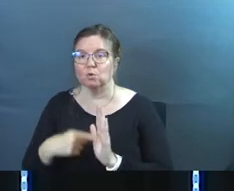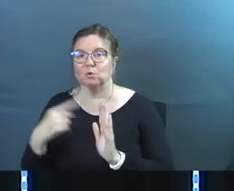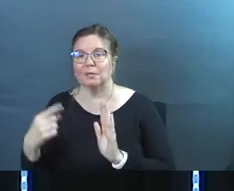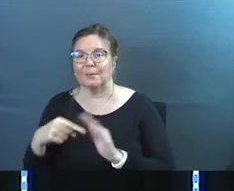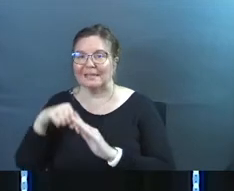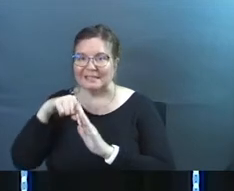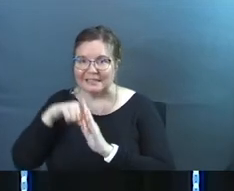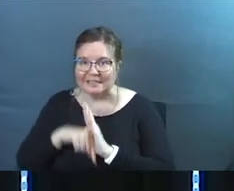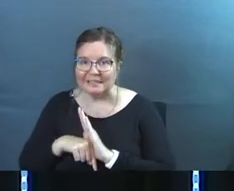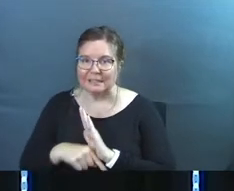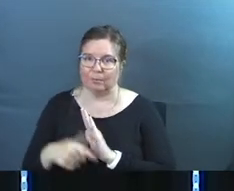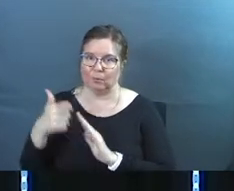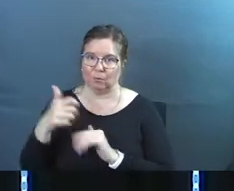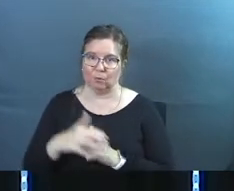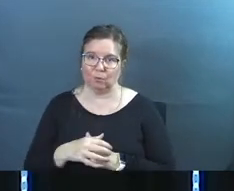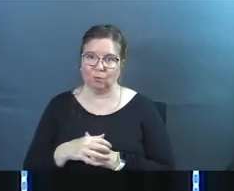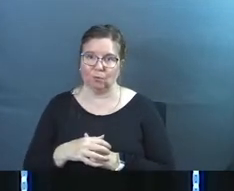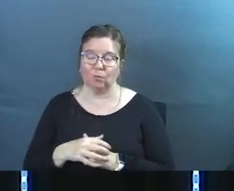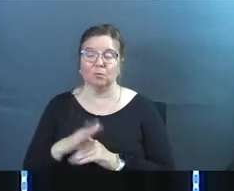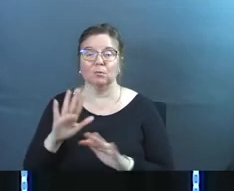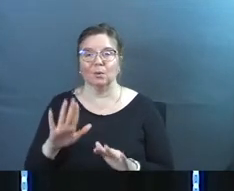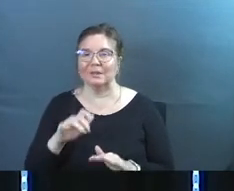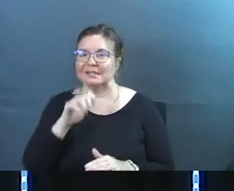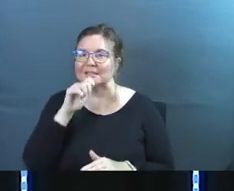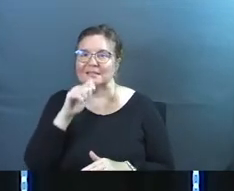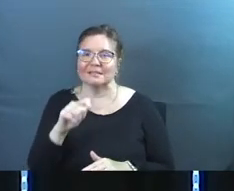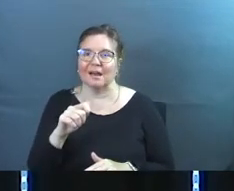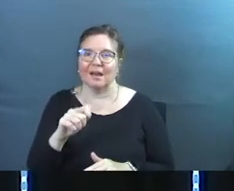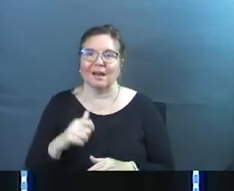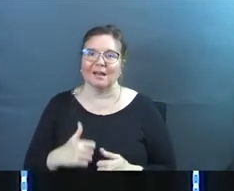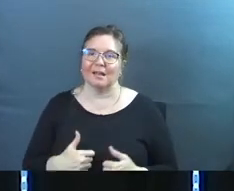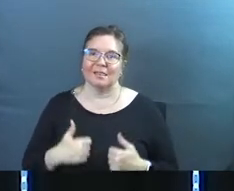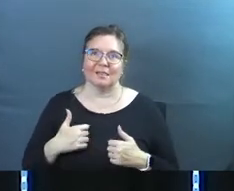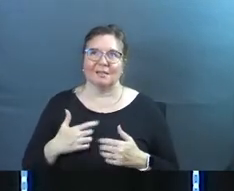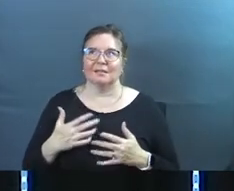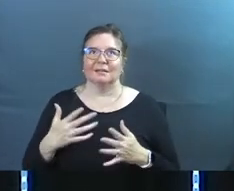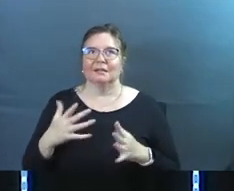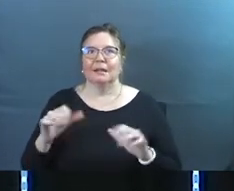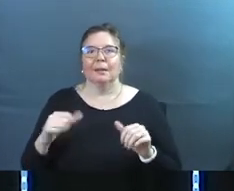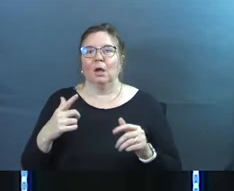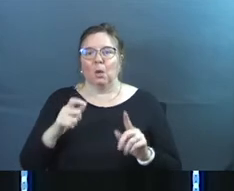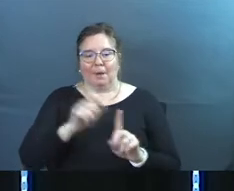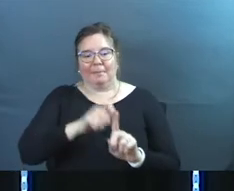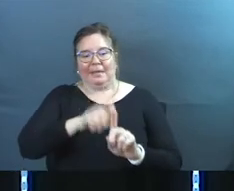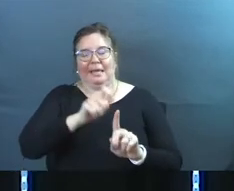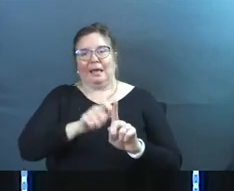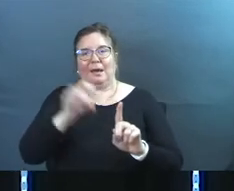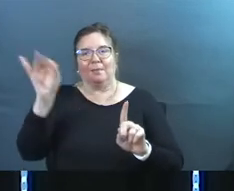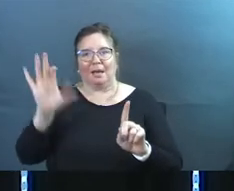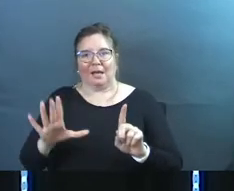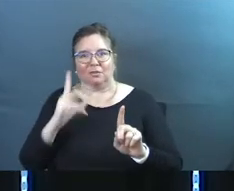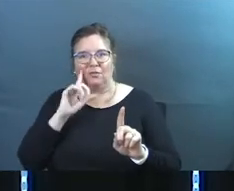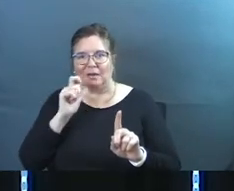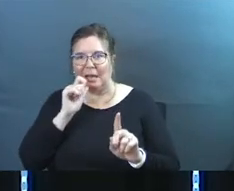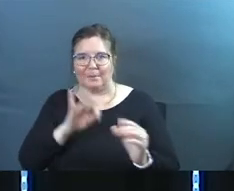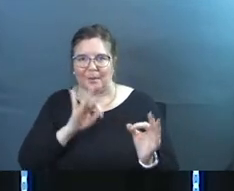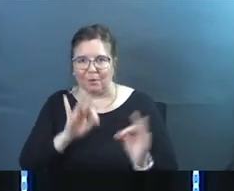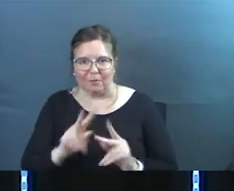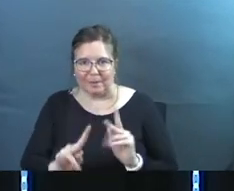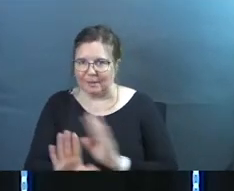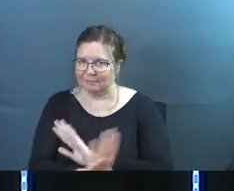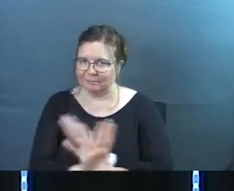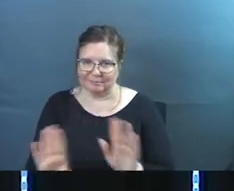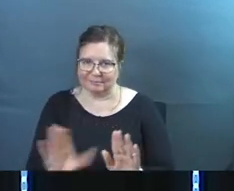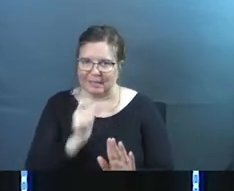something deeper so this is not license to go and pick on pastors for not being perfect